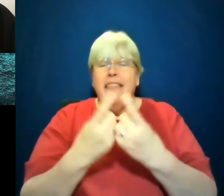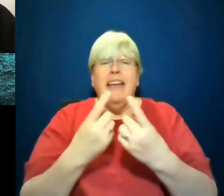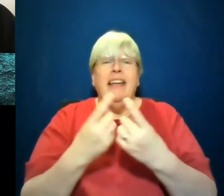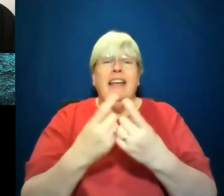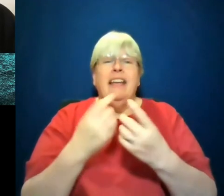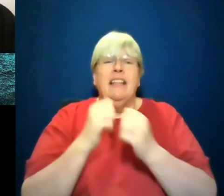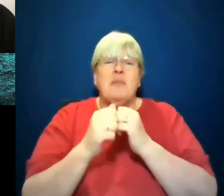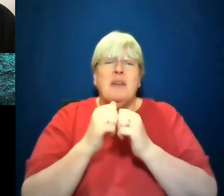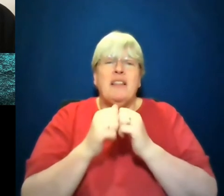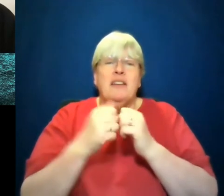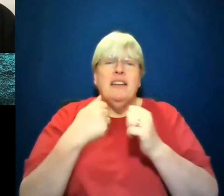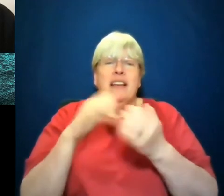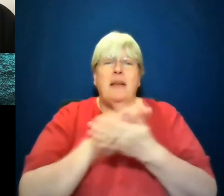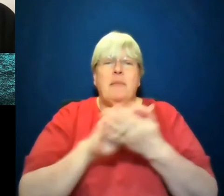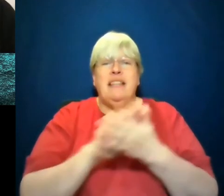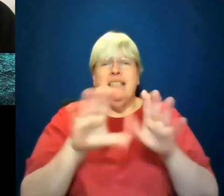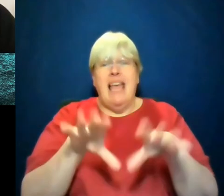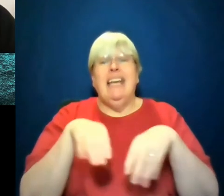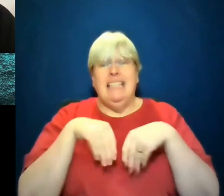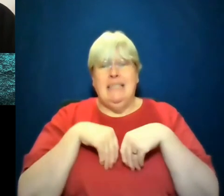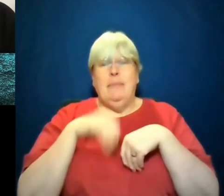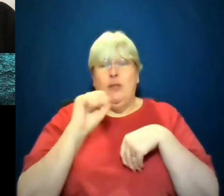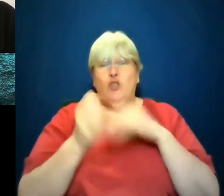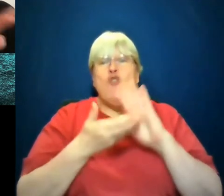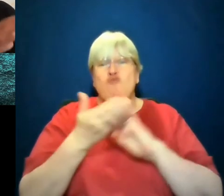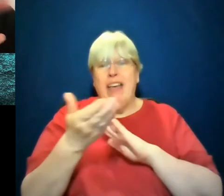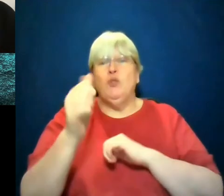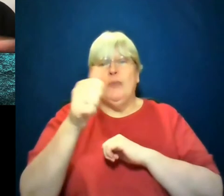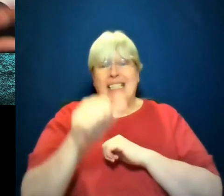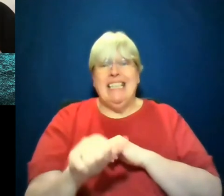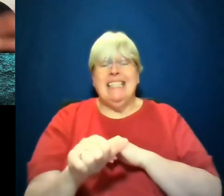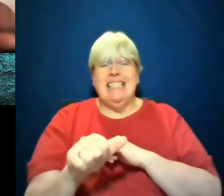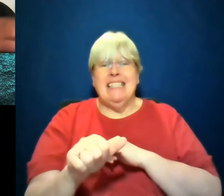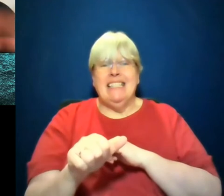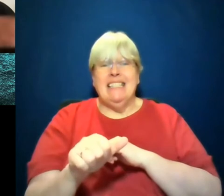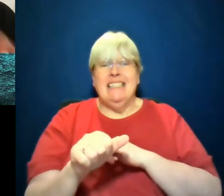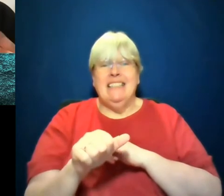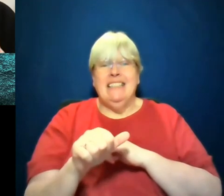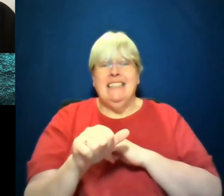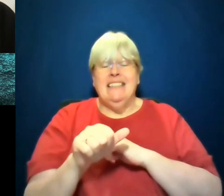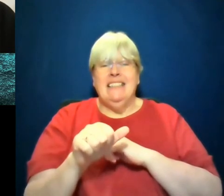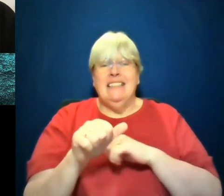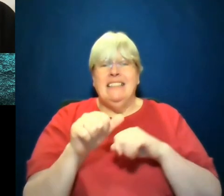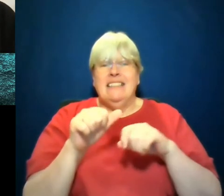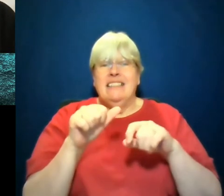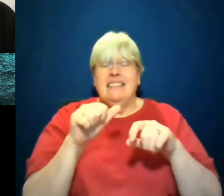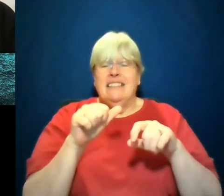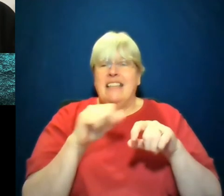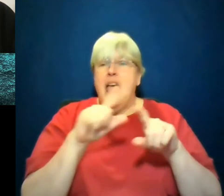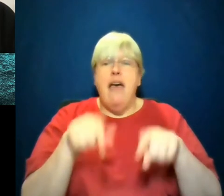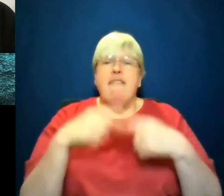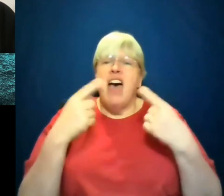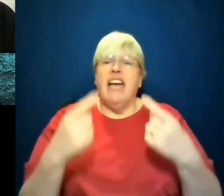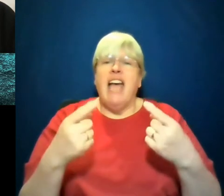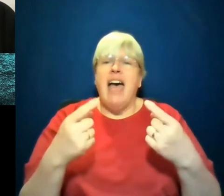accept your right to exist. So we can't be brothers and sisters. If you somehow, I can't exist in your world, uh,